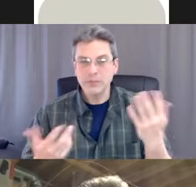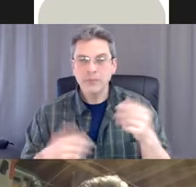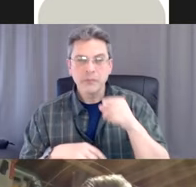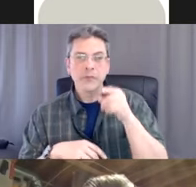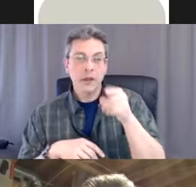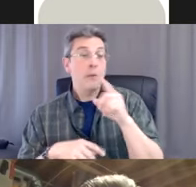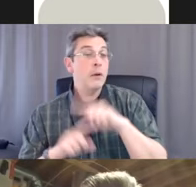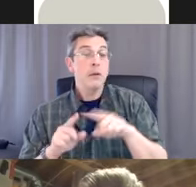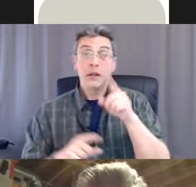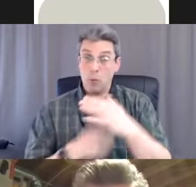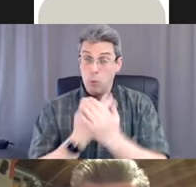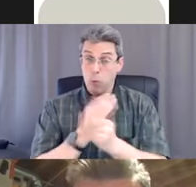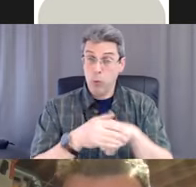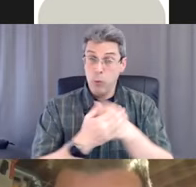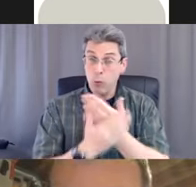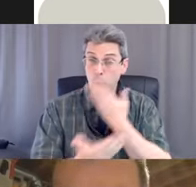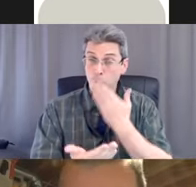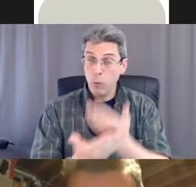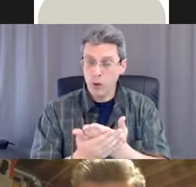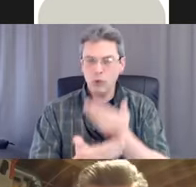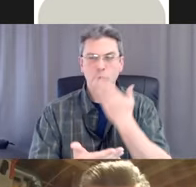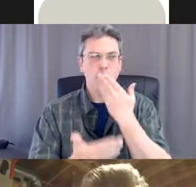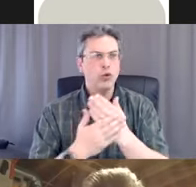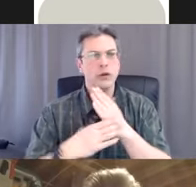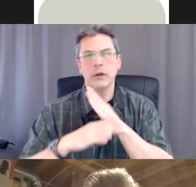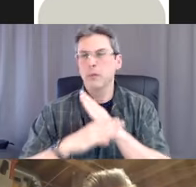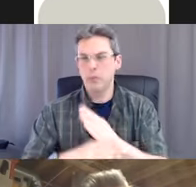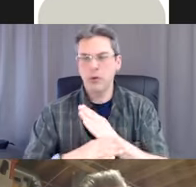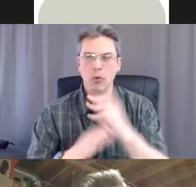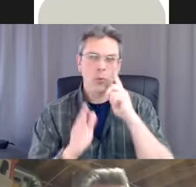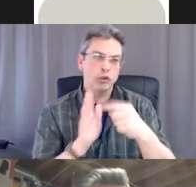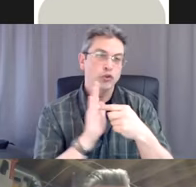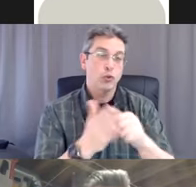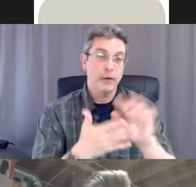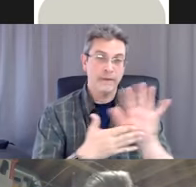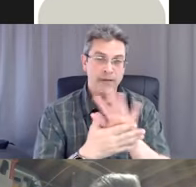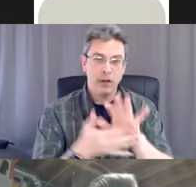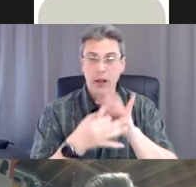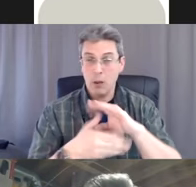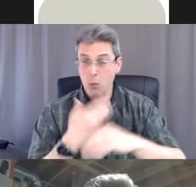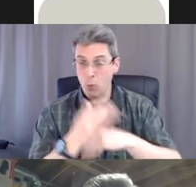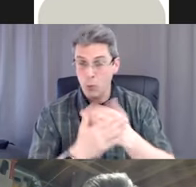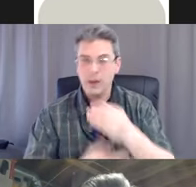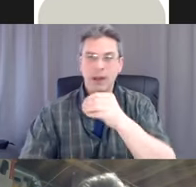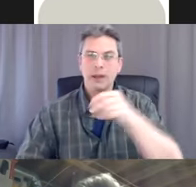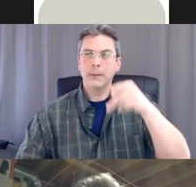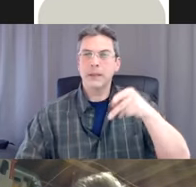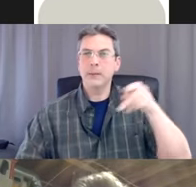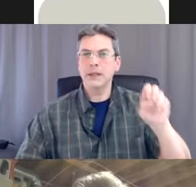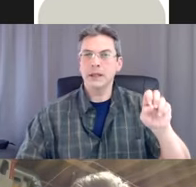we're going to watch some videos about hand hygiene and personal protective equipment. And then I'm also going to talk you through